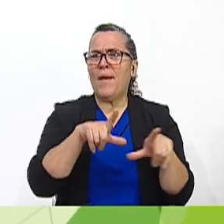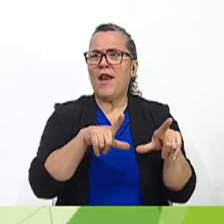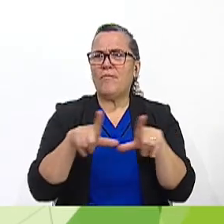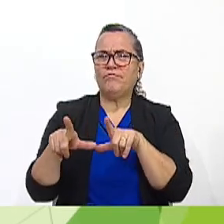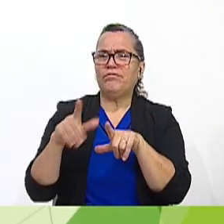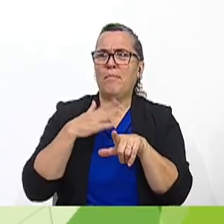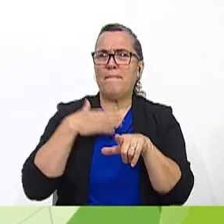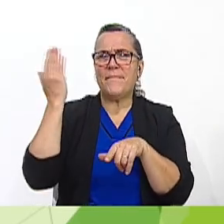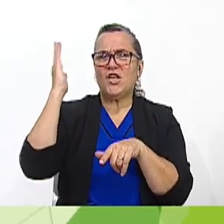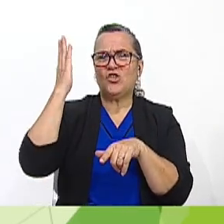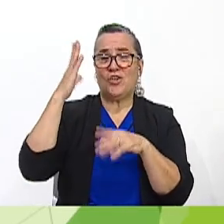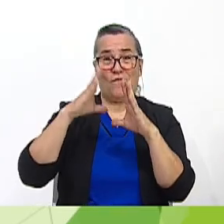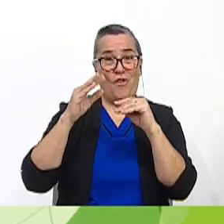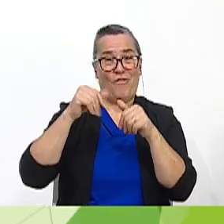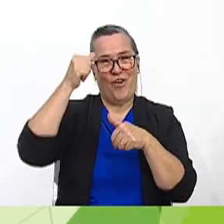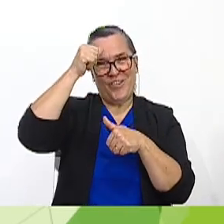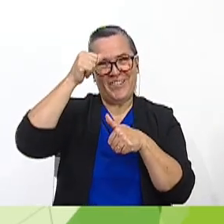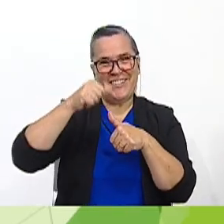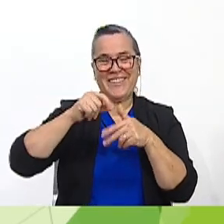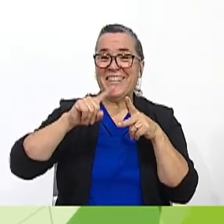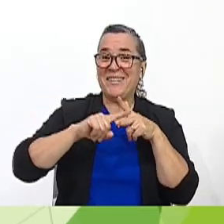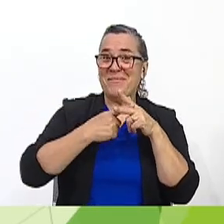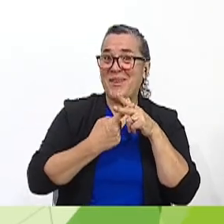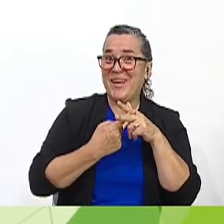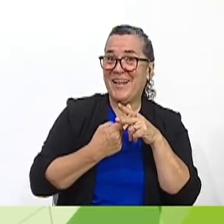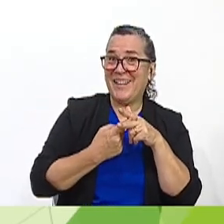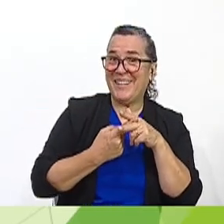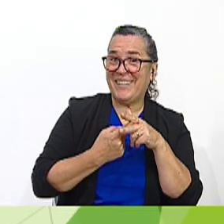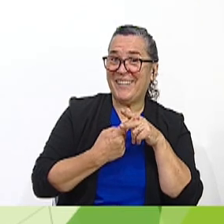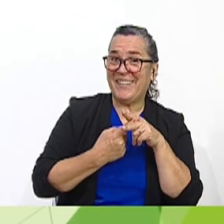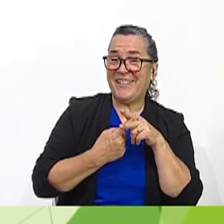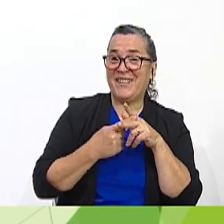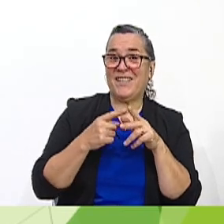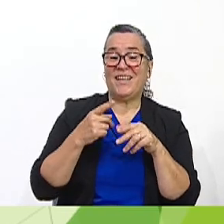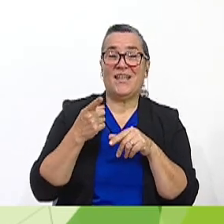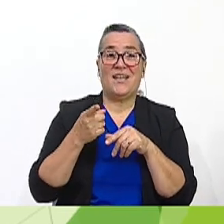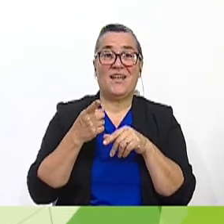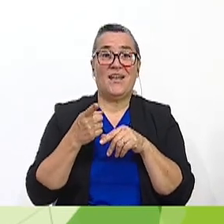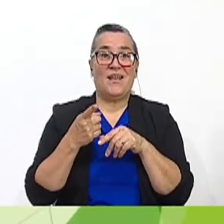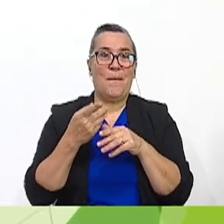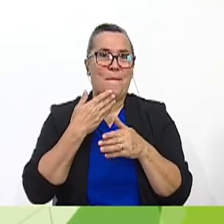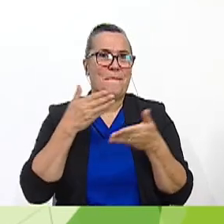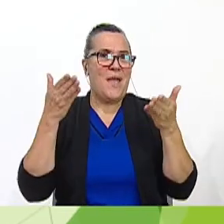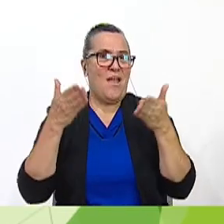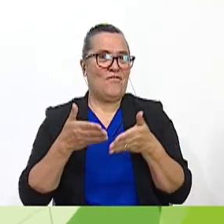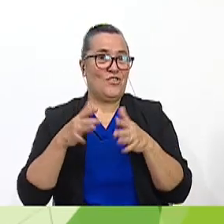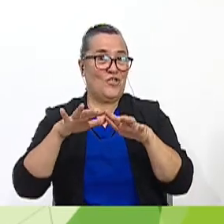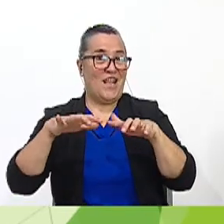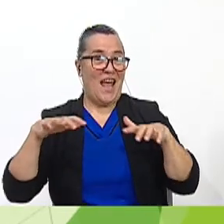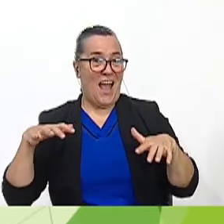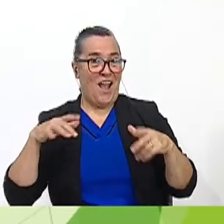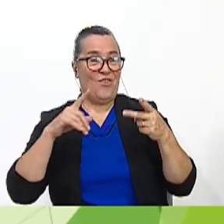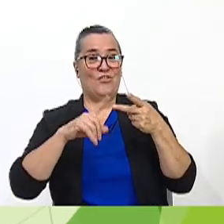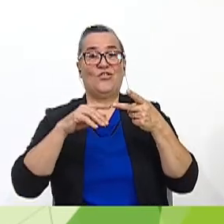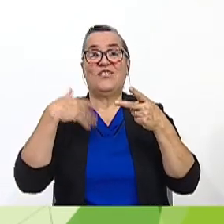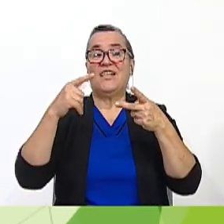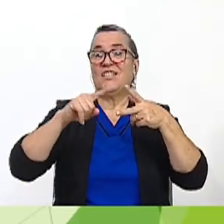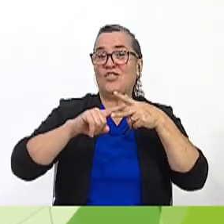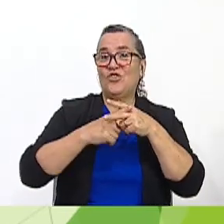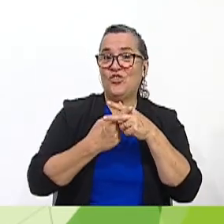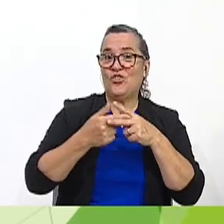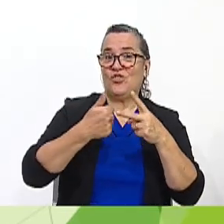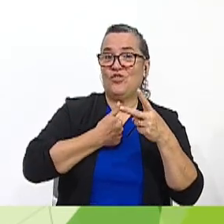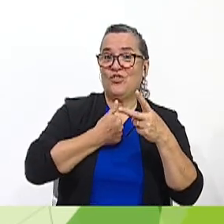speech for the forum? Remember, at the beginning, you welcome the audience, right? Then you introduce yourselves.